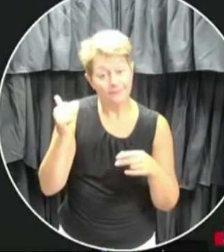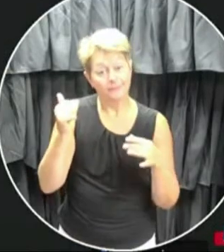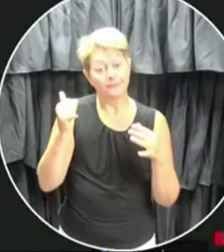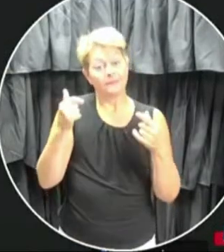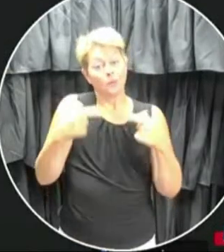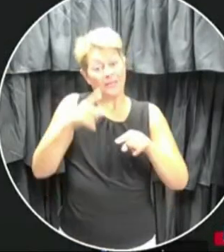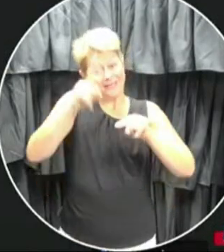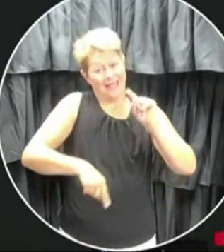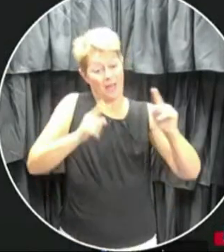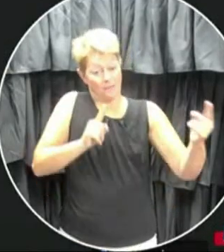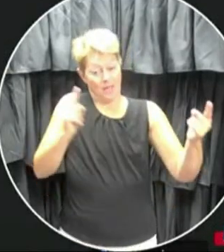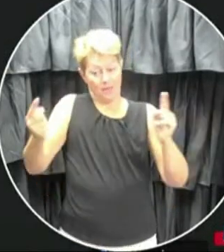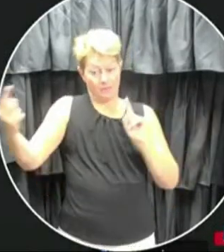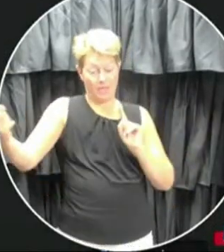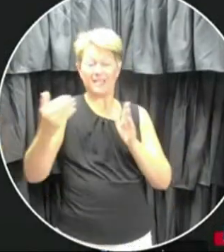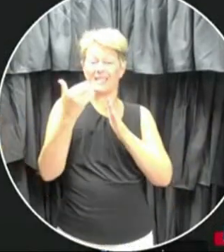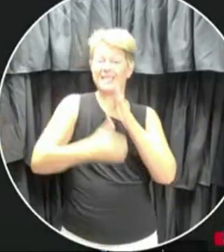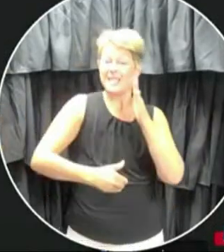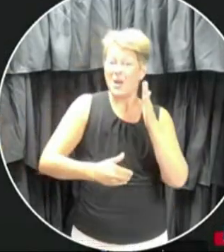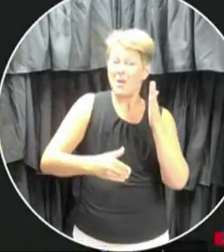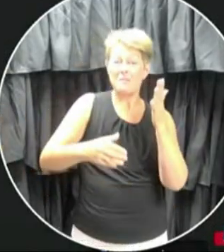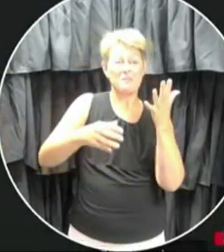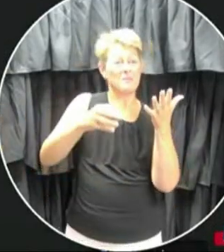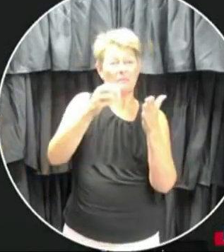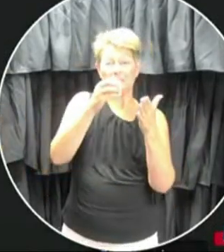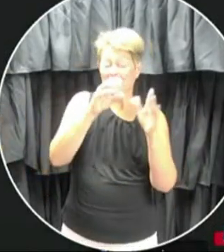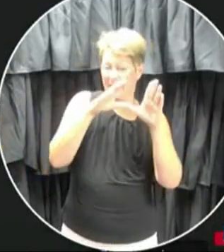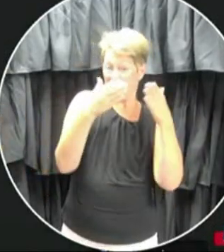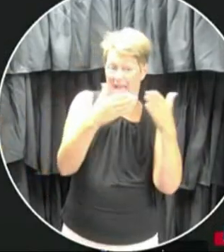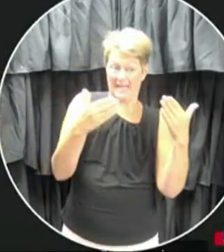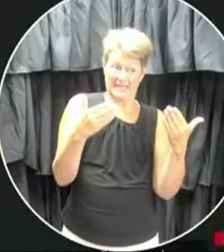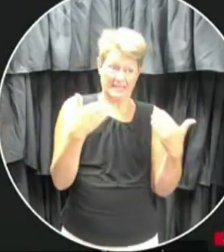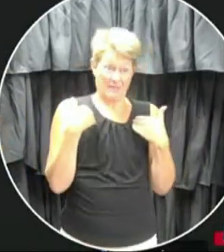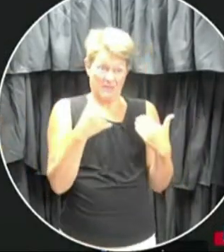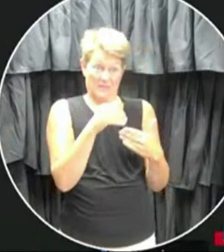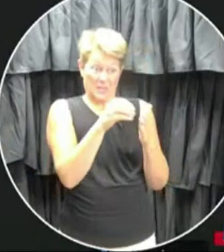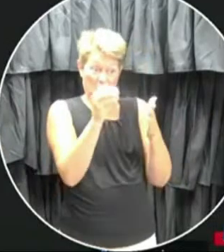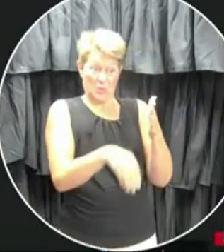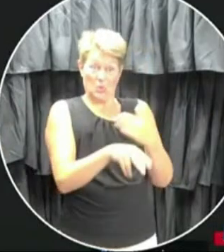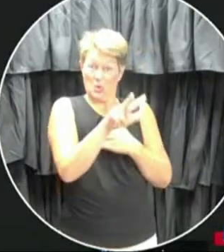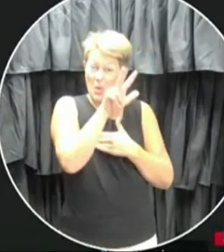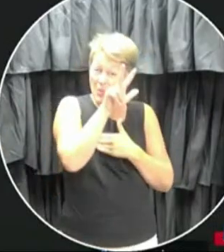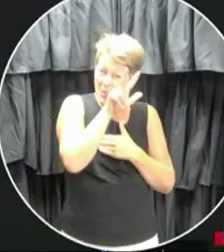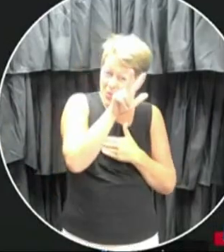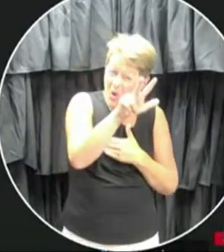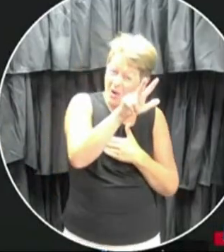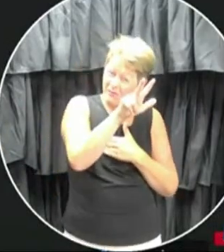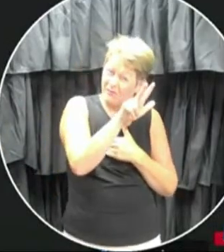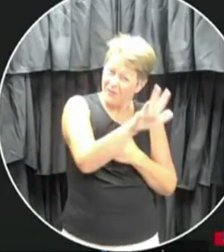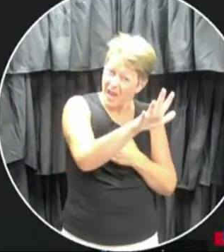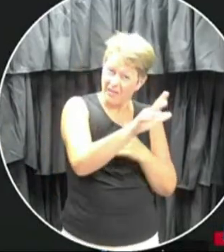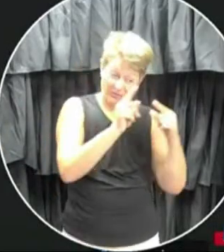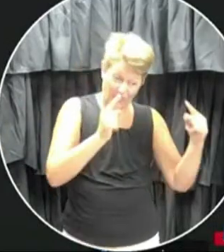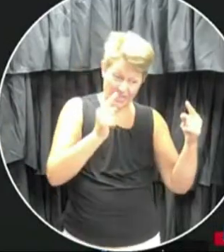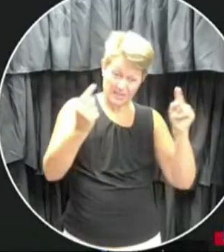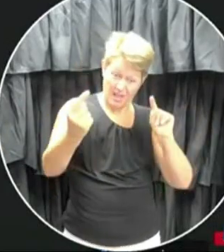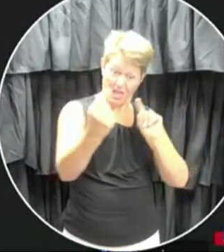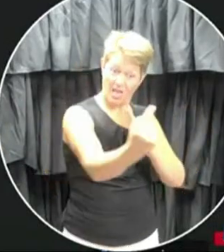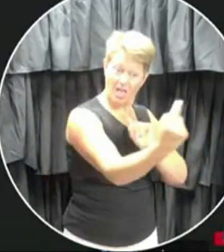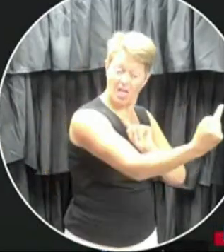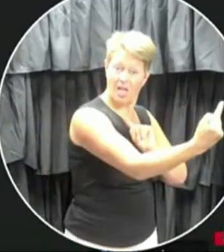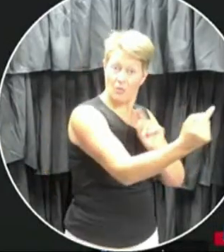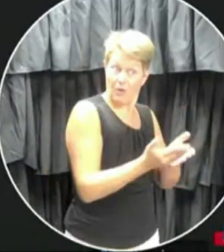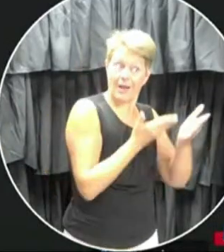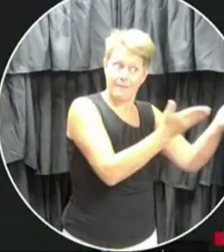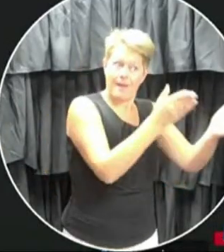the two meters. Some classrooms have kids of 35 that sit two by two. I mean, physical distancing, obviously, when recommended,